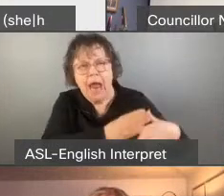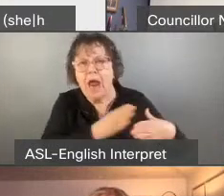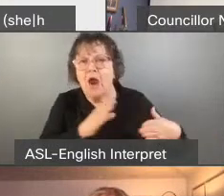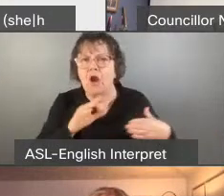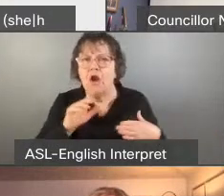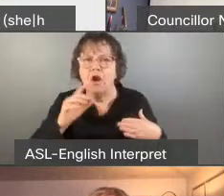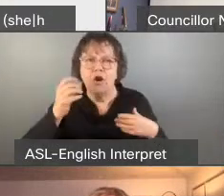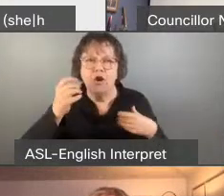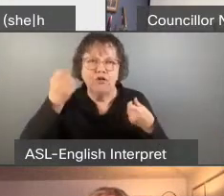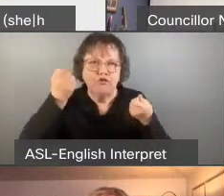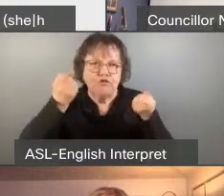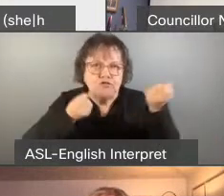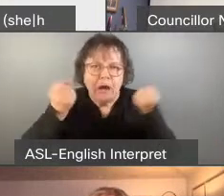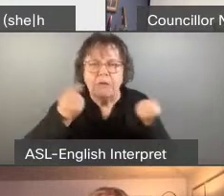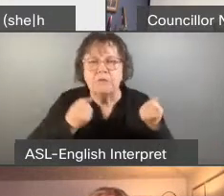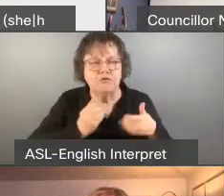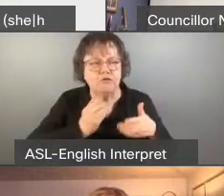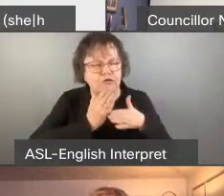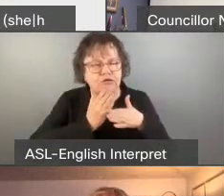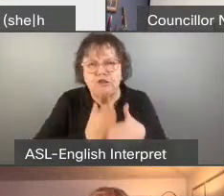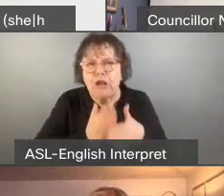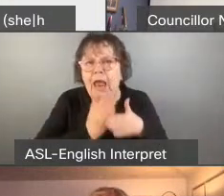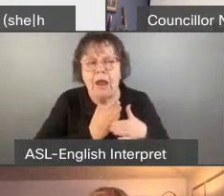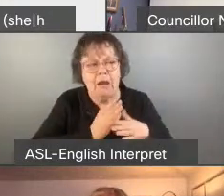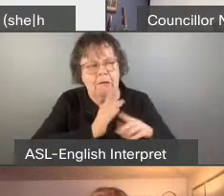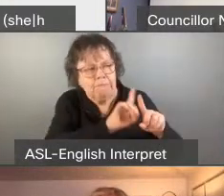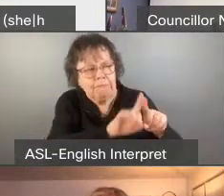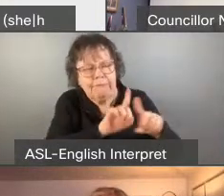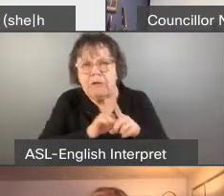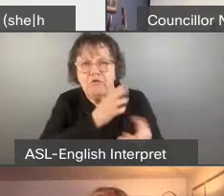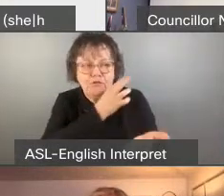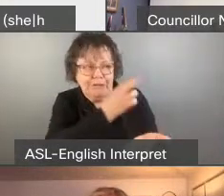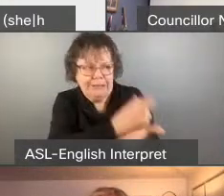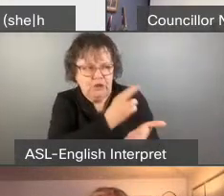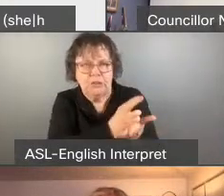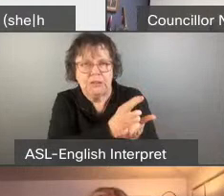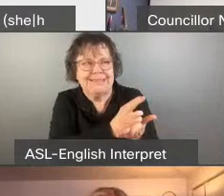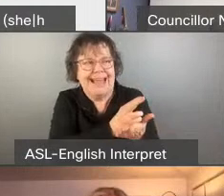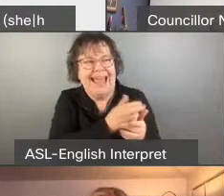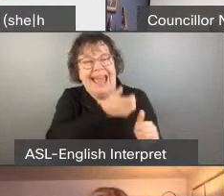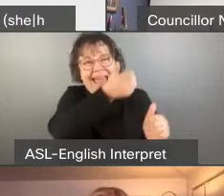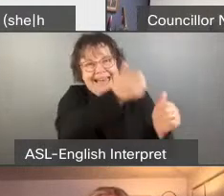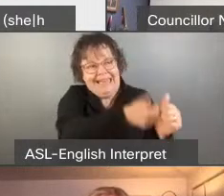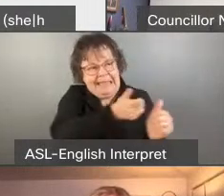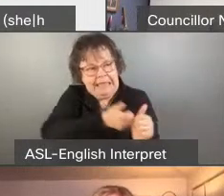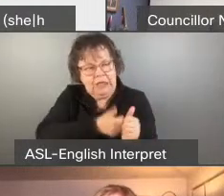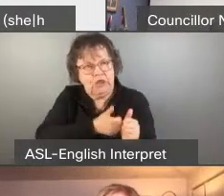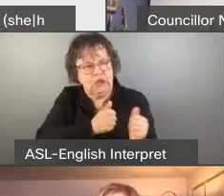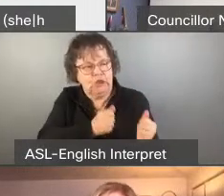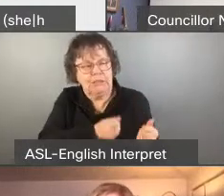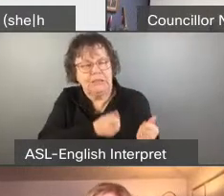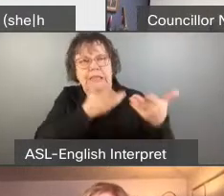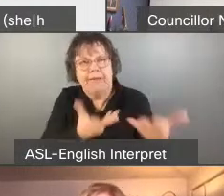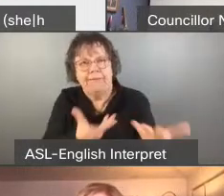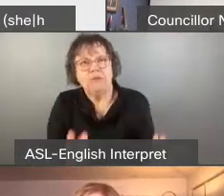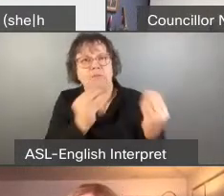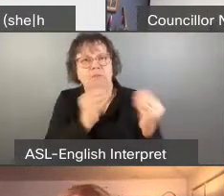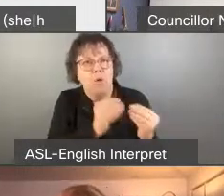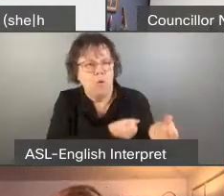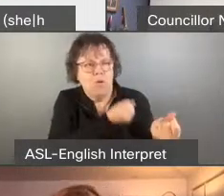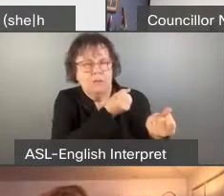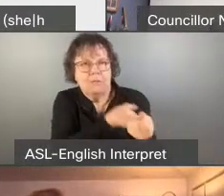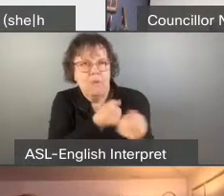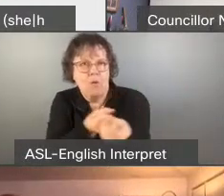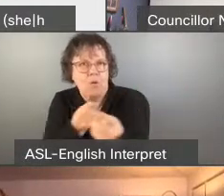share logistics, who can then share all of the capacity they need to deliver more aid out to families in need. So